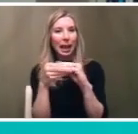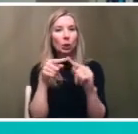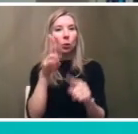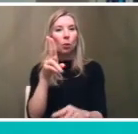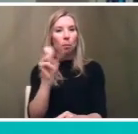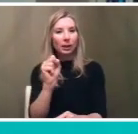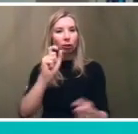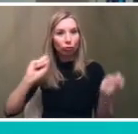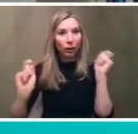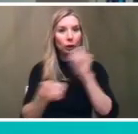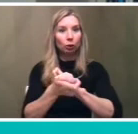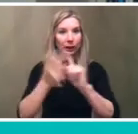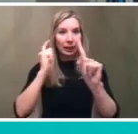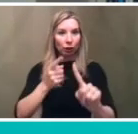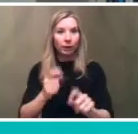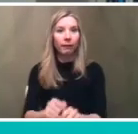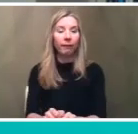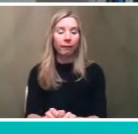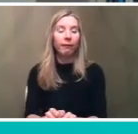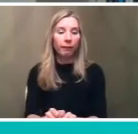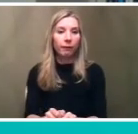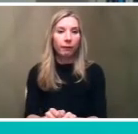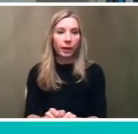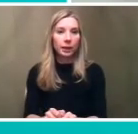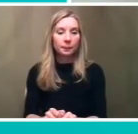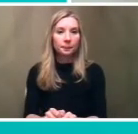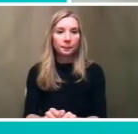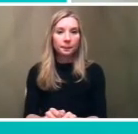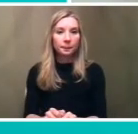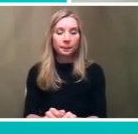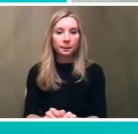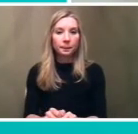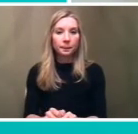thanks phil thank you